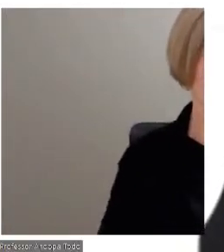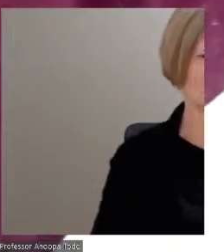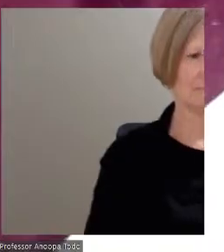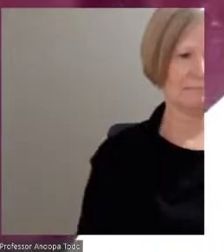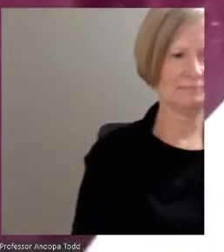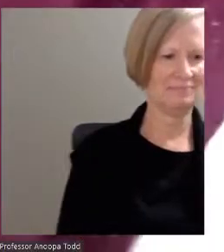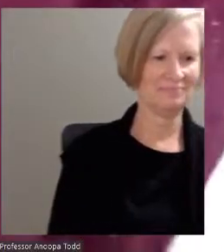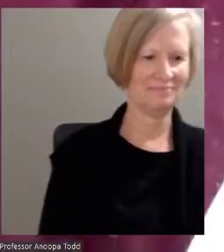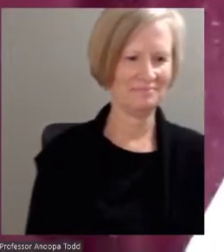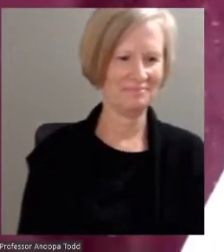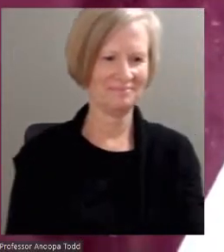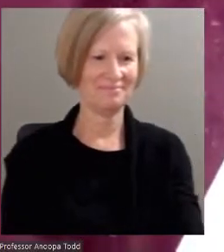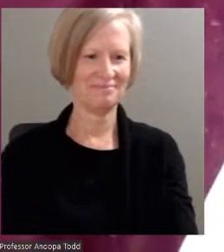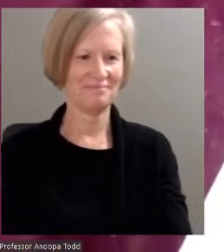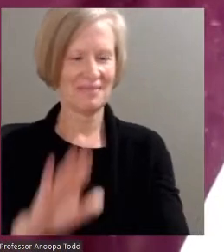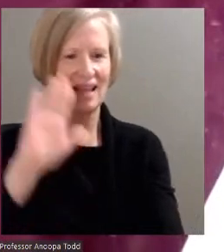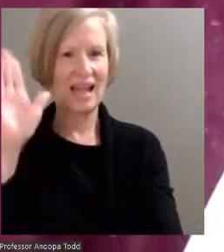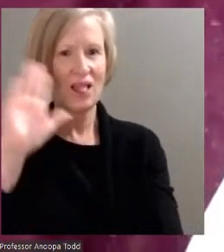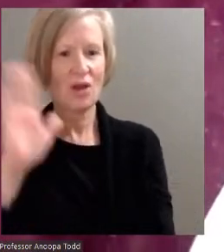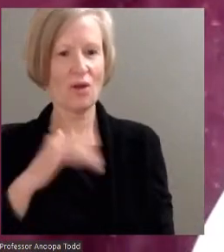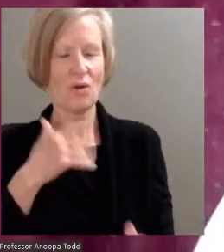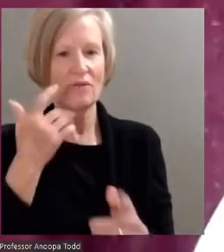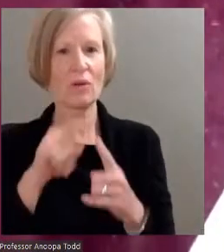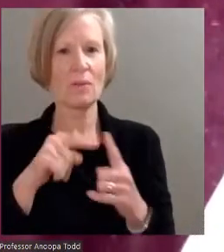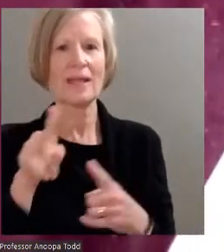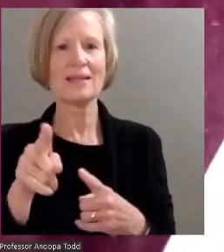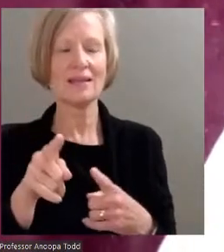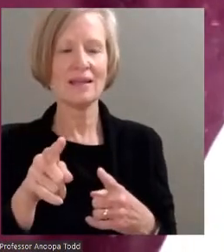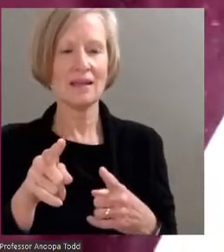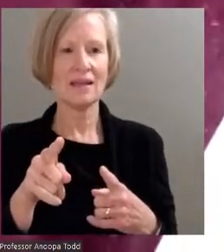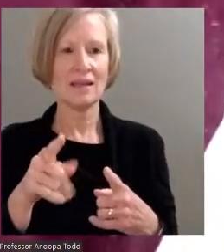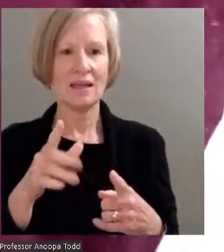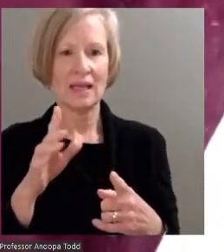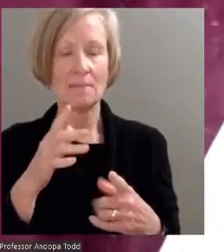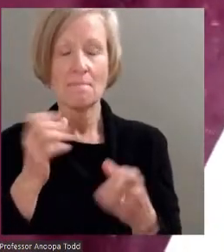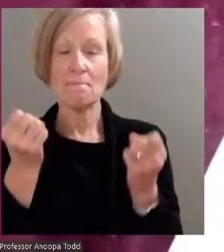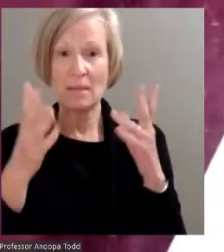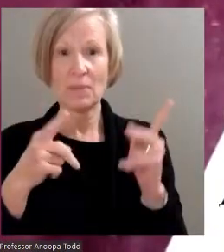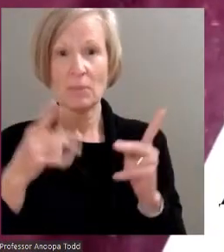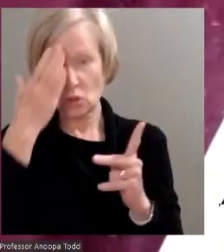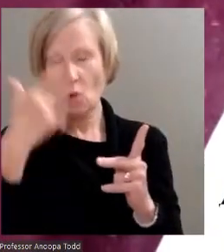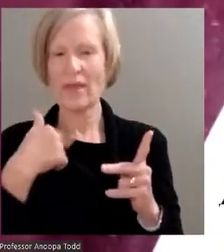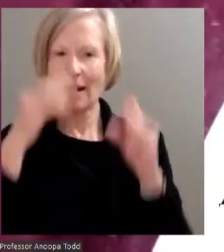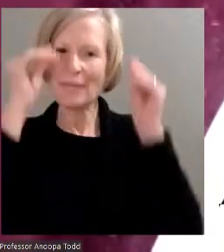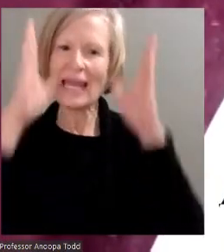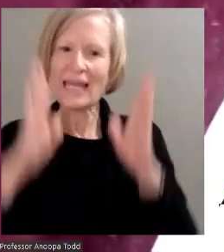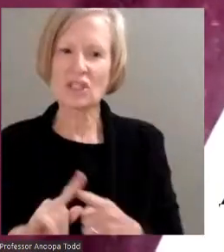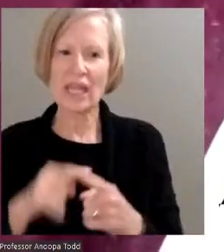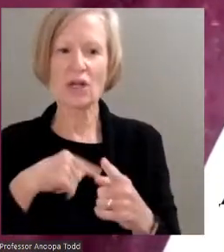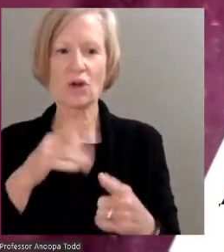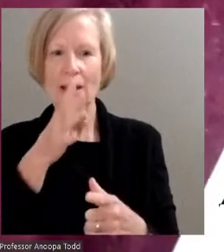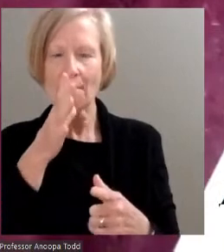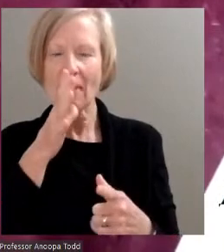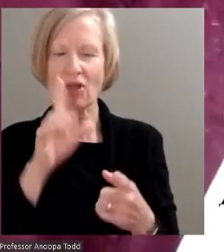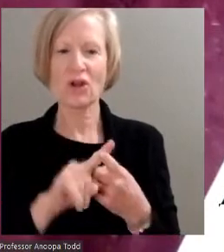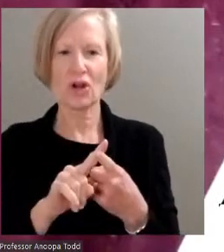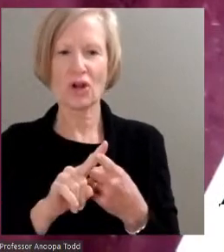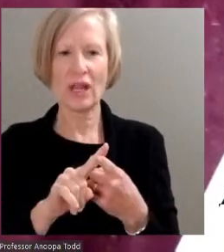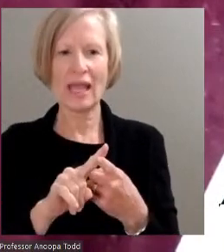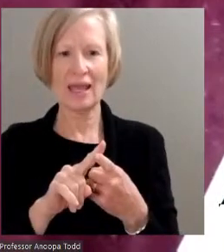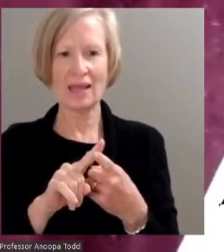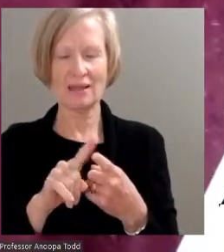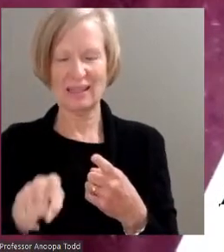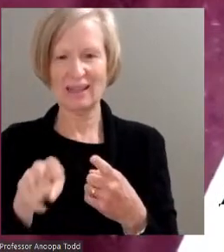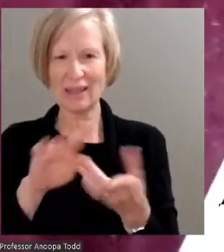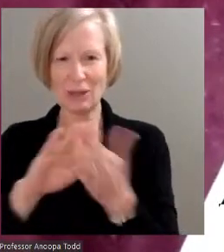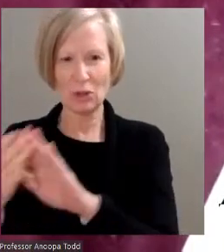Greetings, everyone. I am Anupatad. Many people know me as an educator, a mother, and a member of your community. Now I'm ready to take